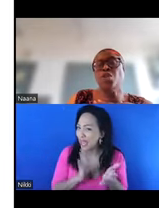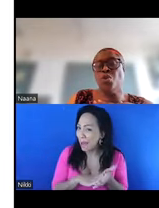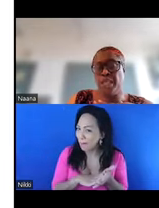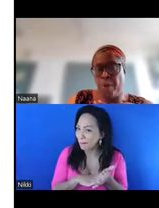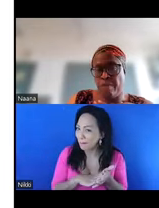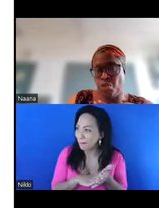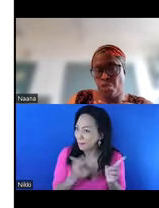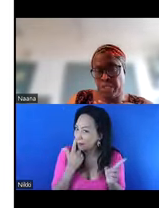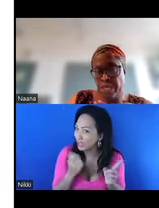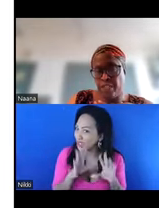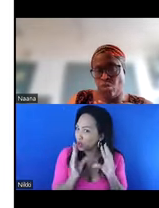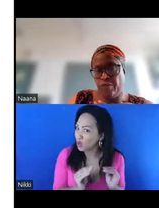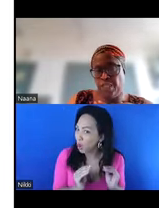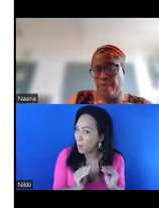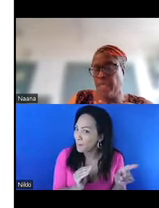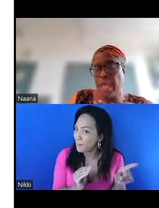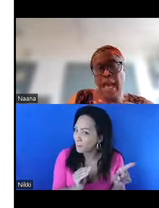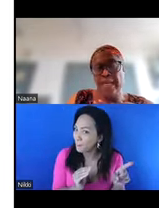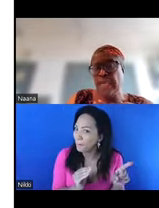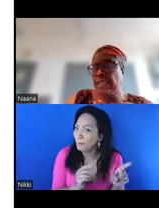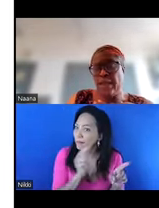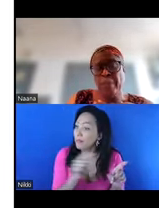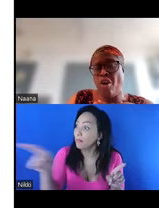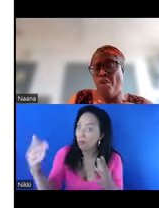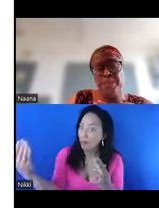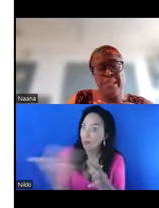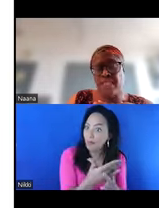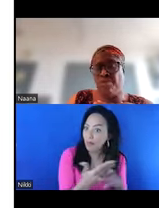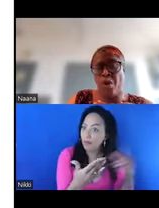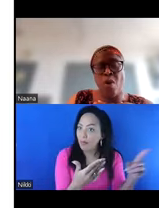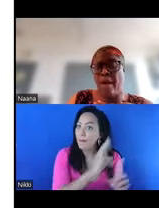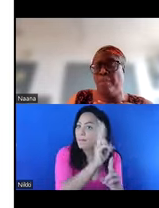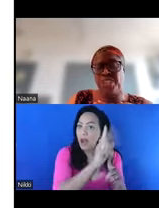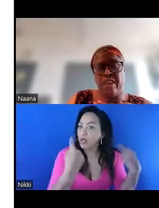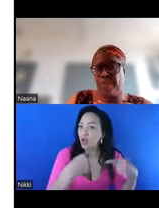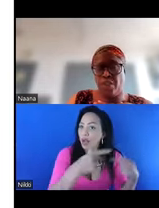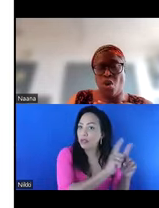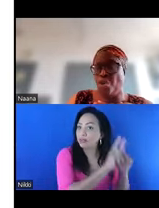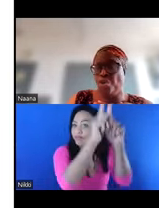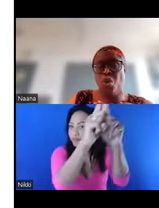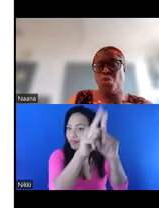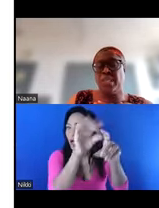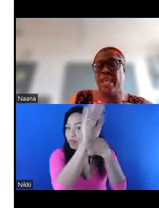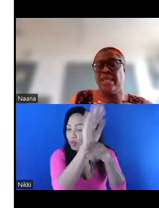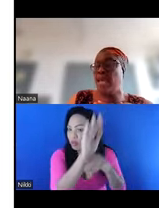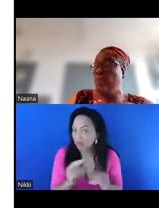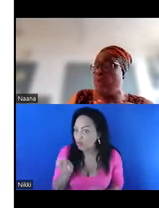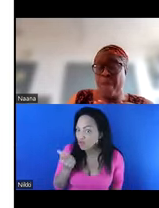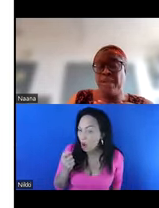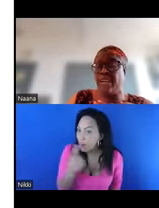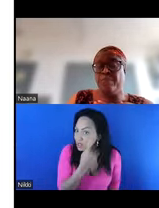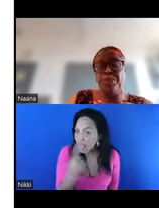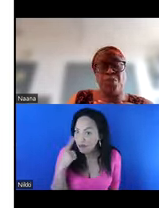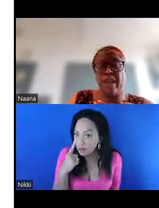this girl so that the parents will not take her to FGM. And it simply often doesn't require much evidence. All you want to say is,